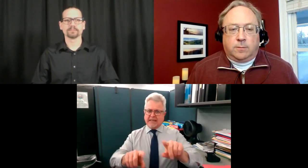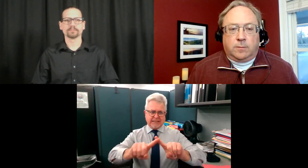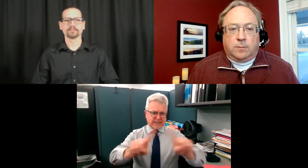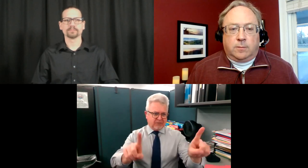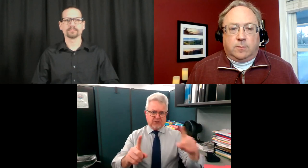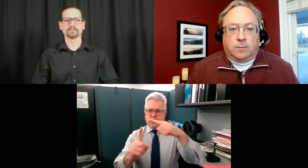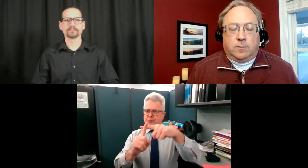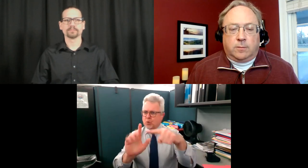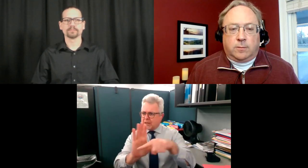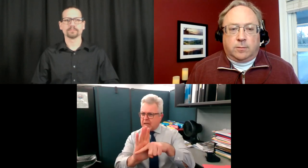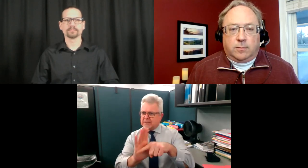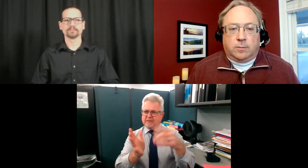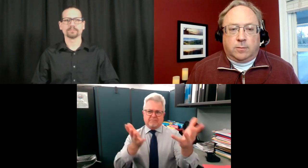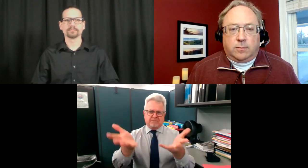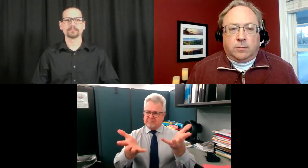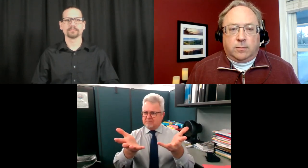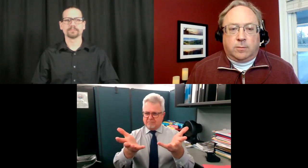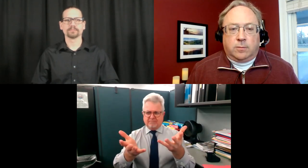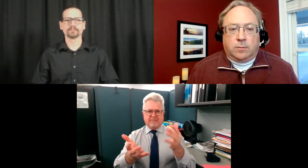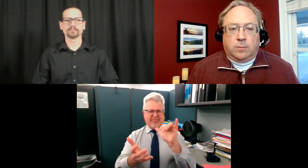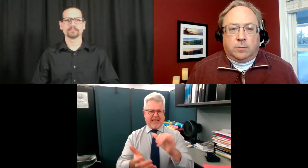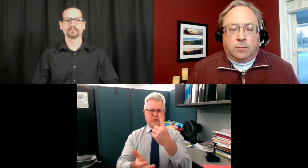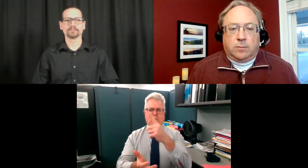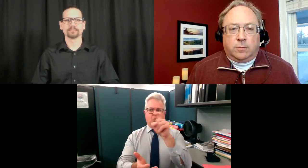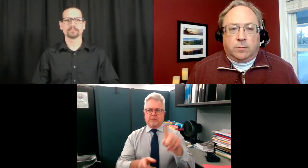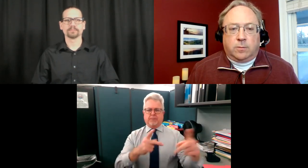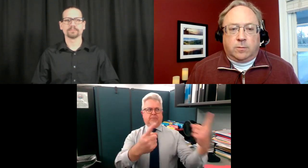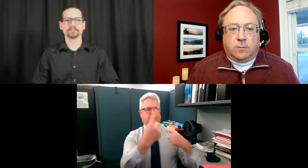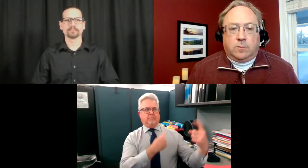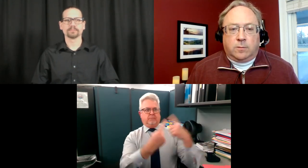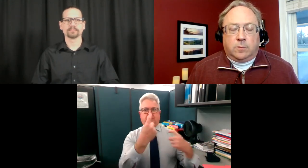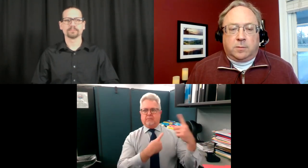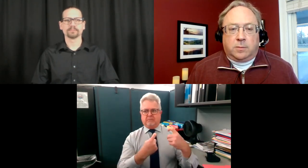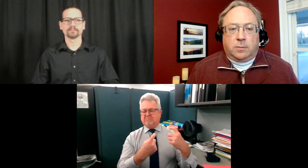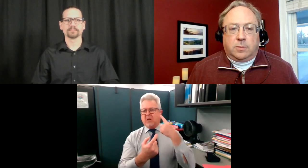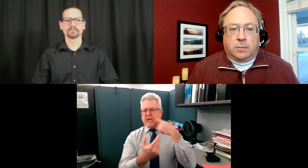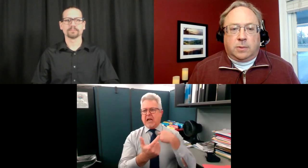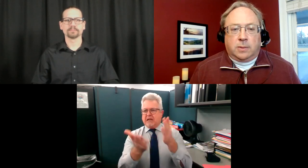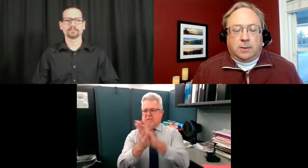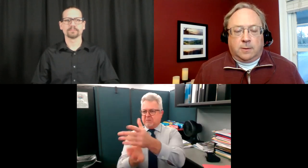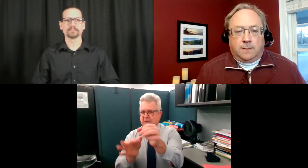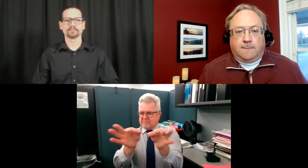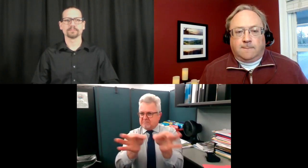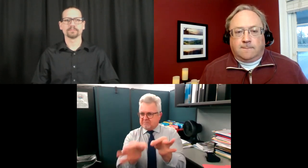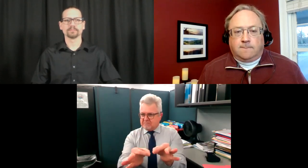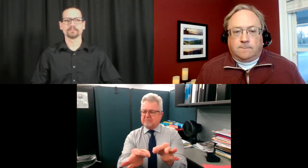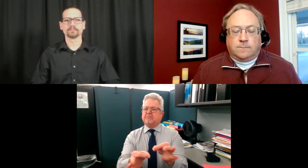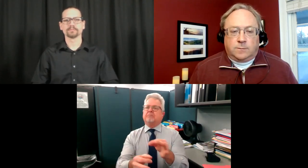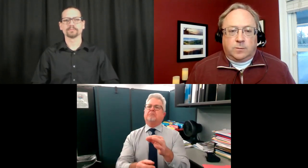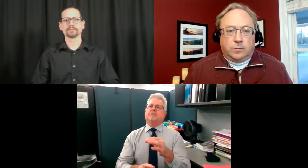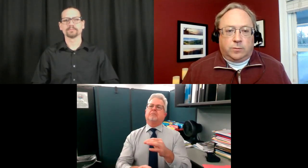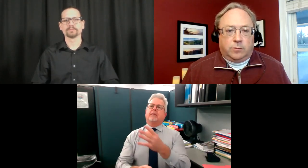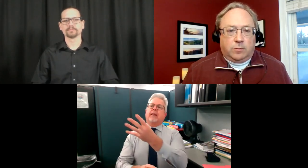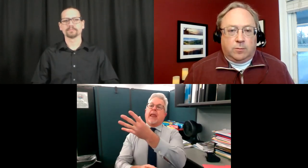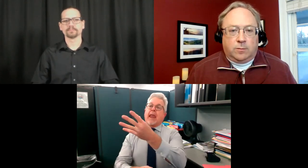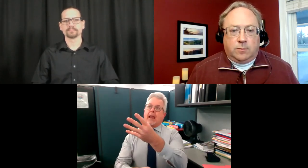the vaccines? And what are the similarities and differences and the pros and cons? That's one of the questions that a lot of